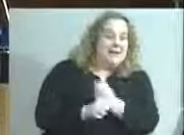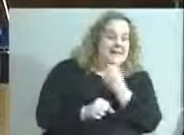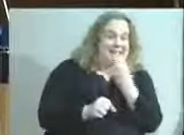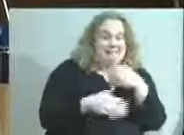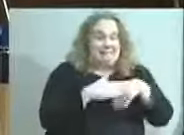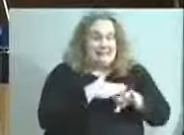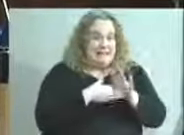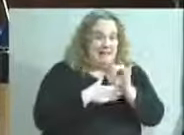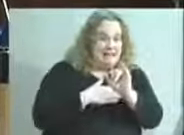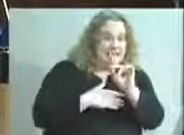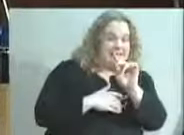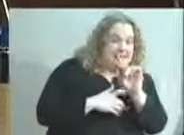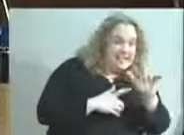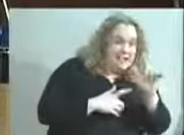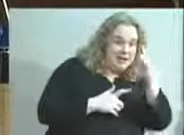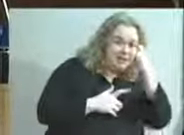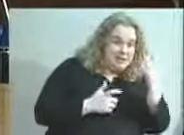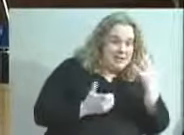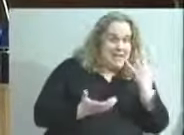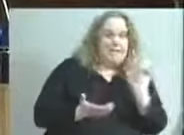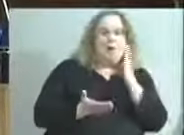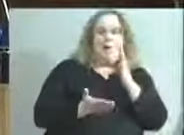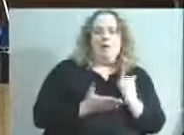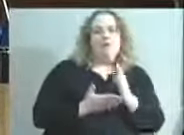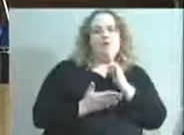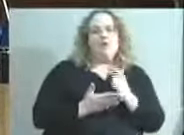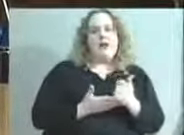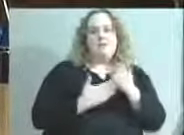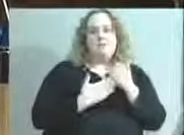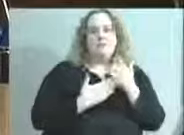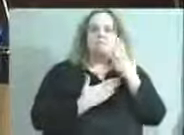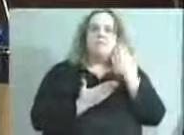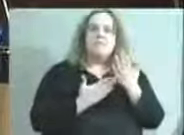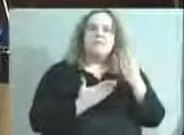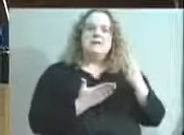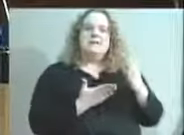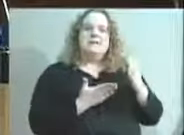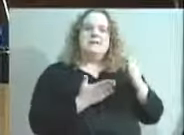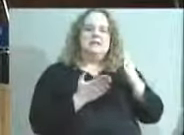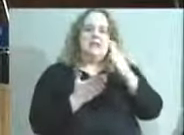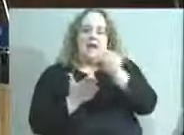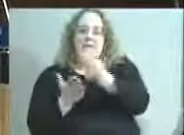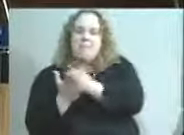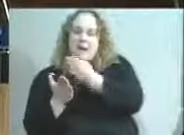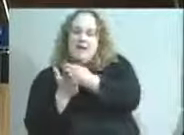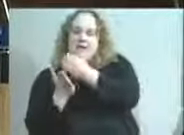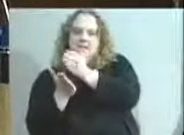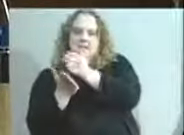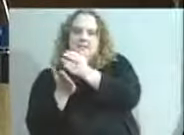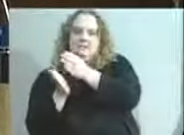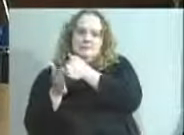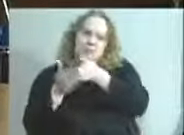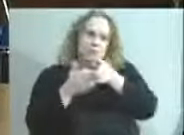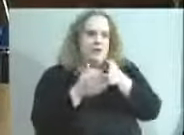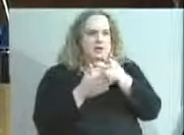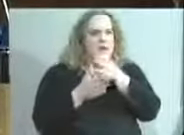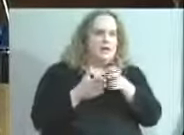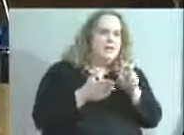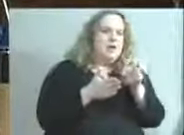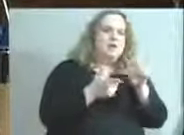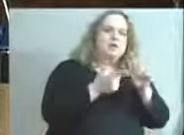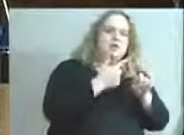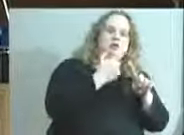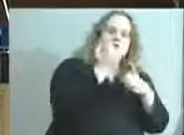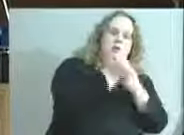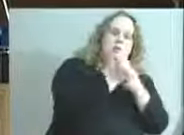that would greatly help us fund, you know, maybe redirect some of those fundings to be funds to support our